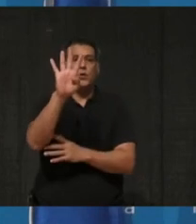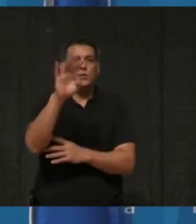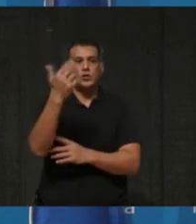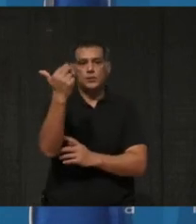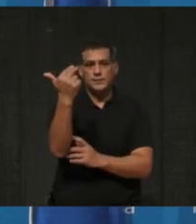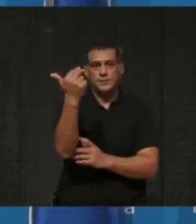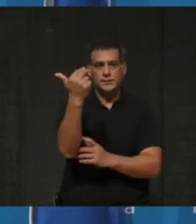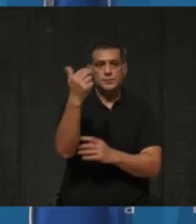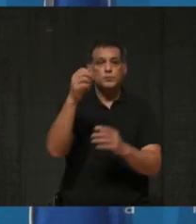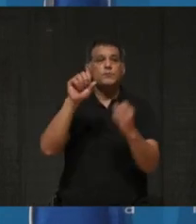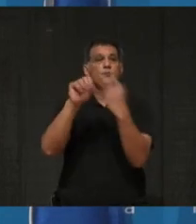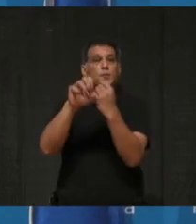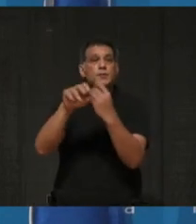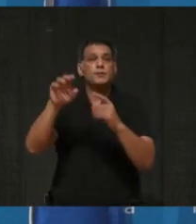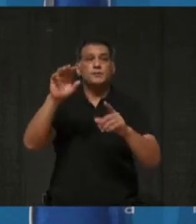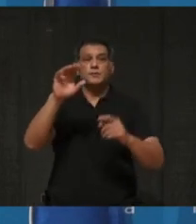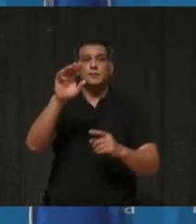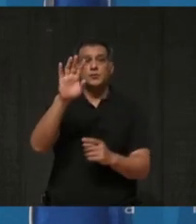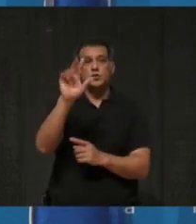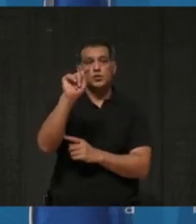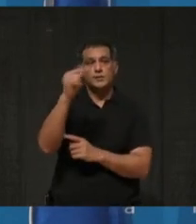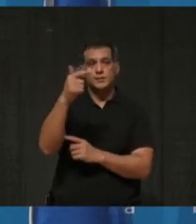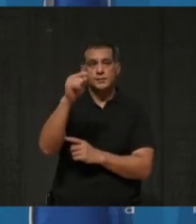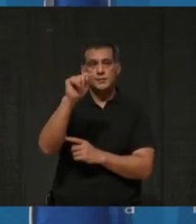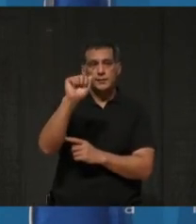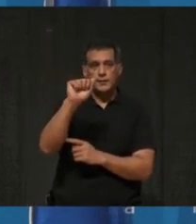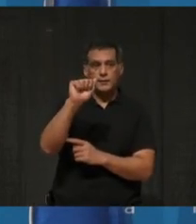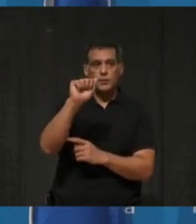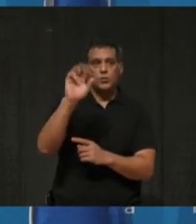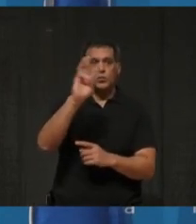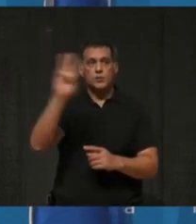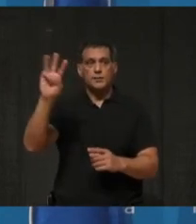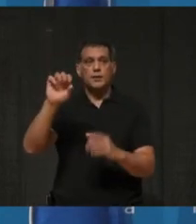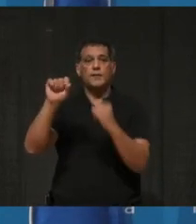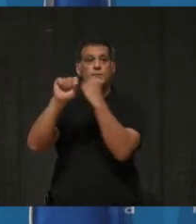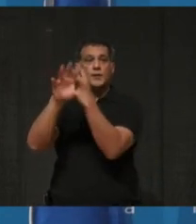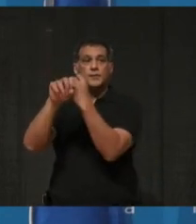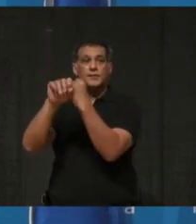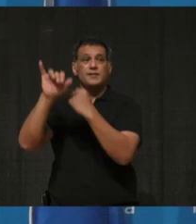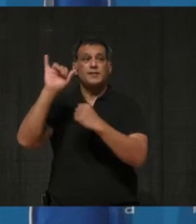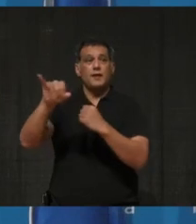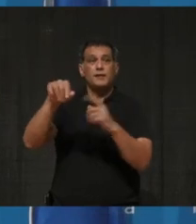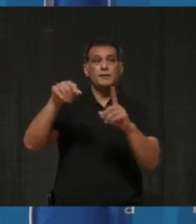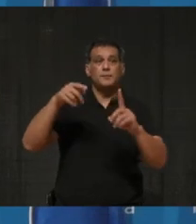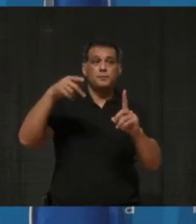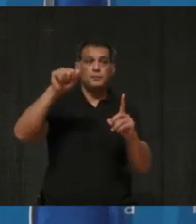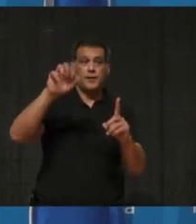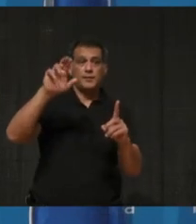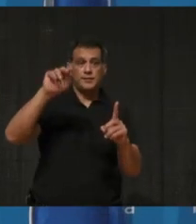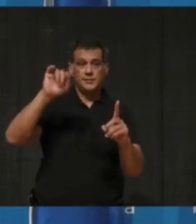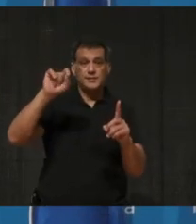GTA West corridor highway. I want to thank Councillor Carolyn Parish for bringing forward this motion to Council and